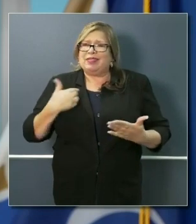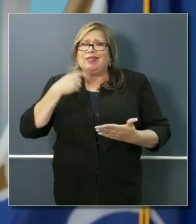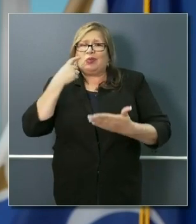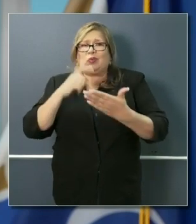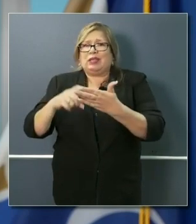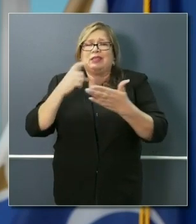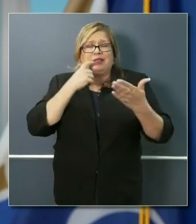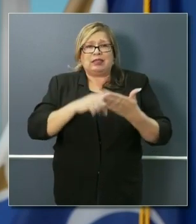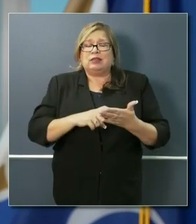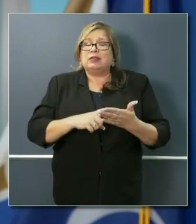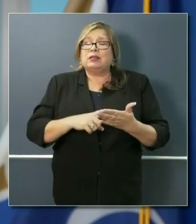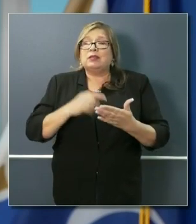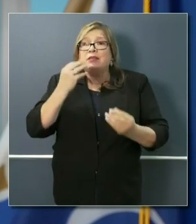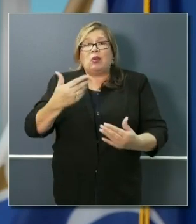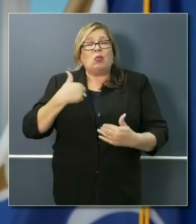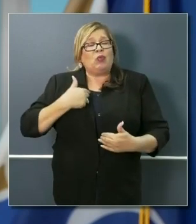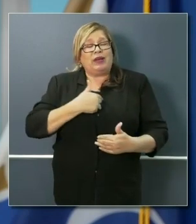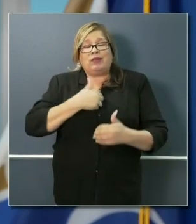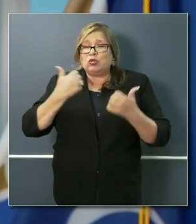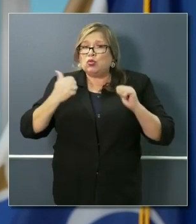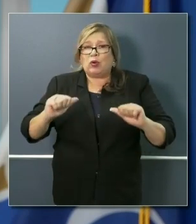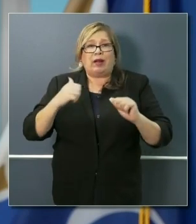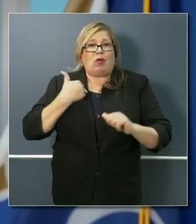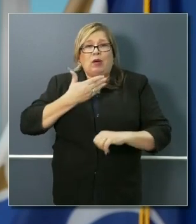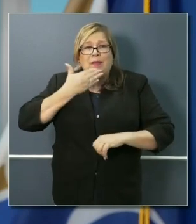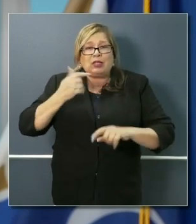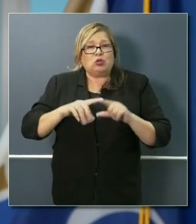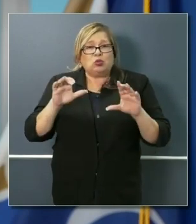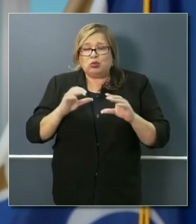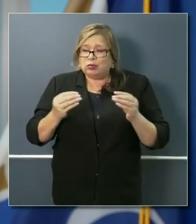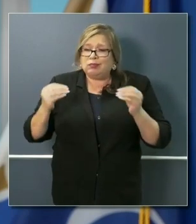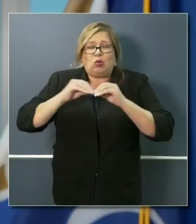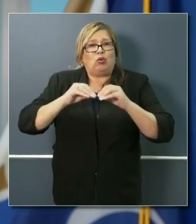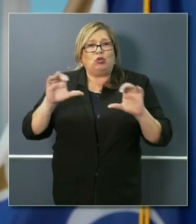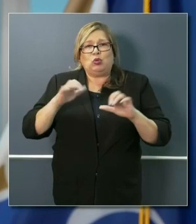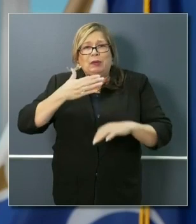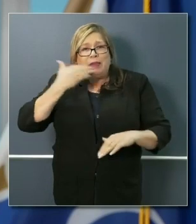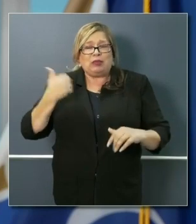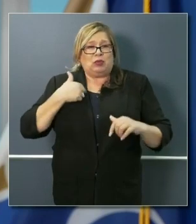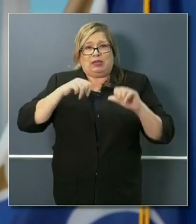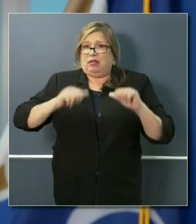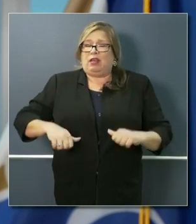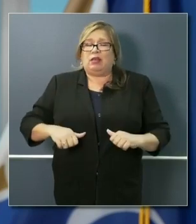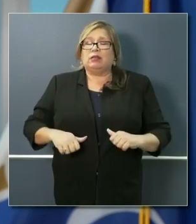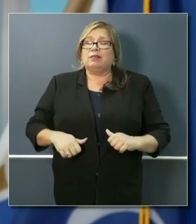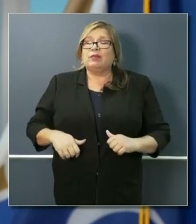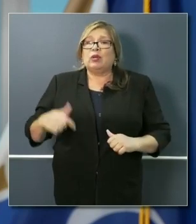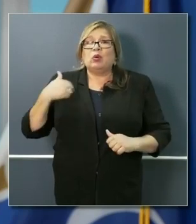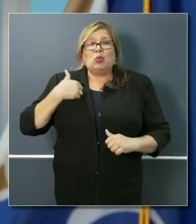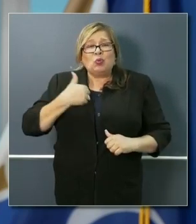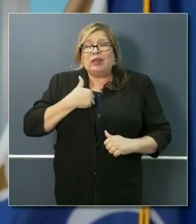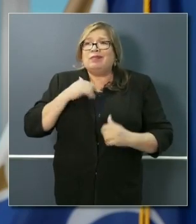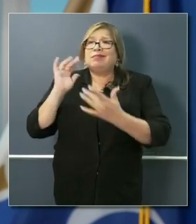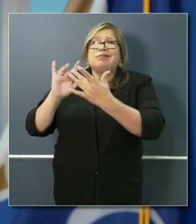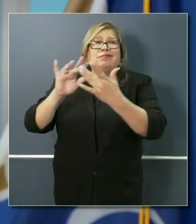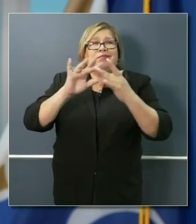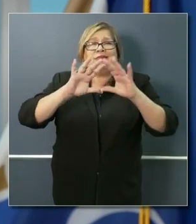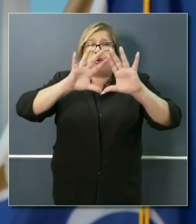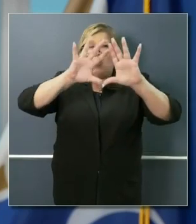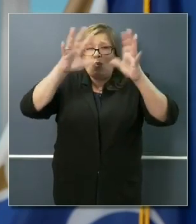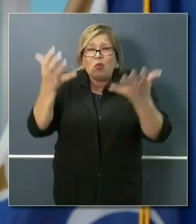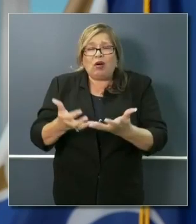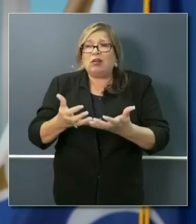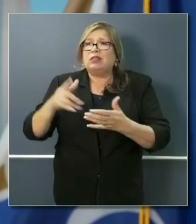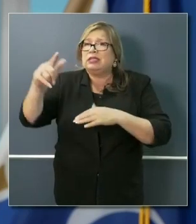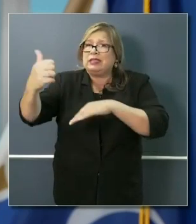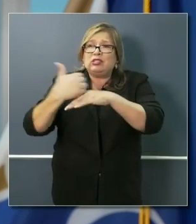power, our Herculean effort to do more and do better for them. So we have folks all around the world where you've got shipments coming in